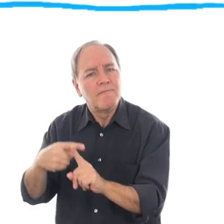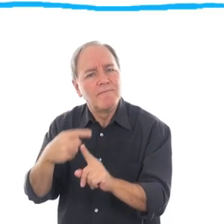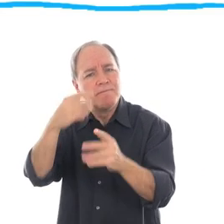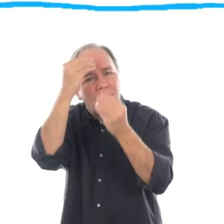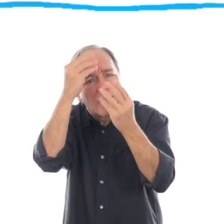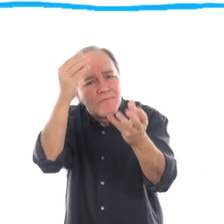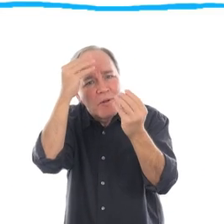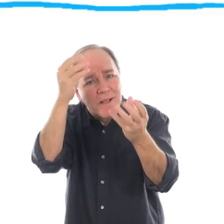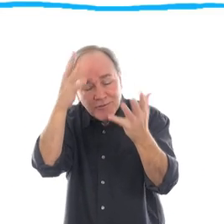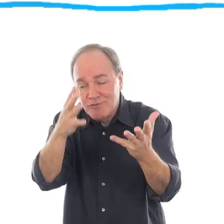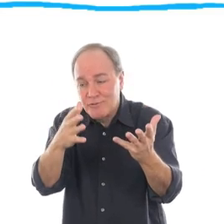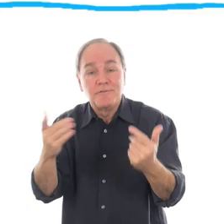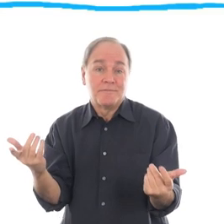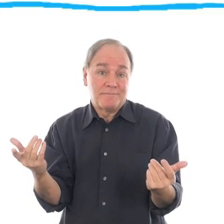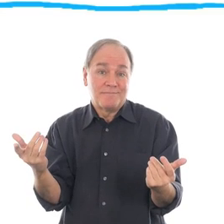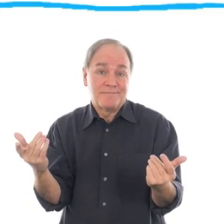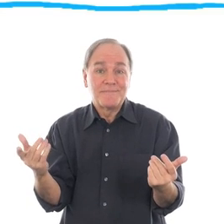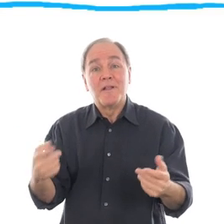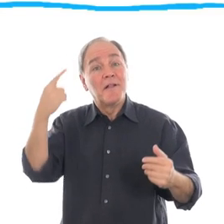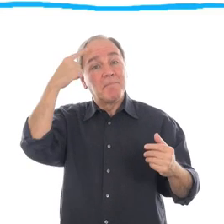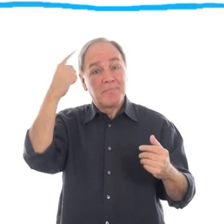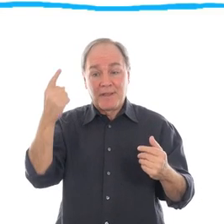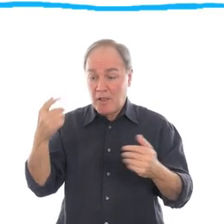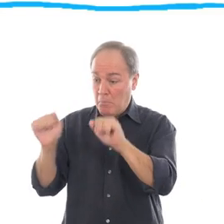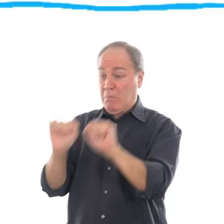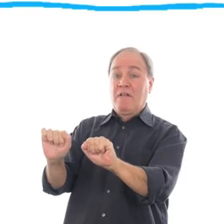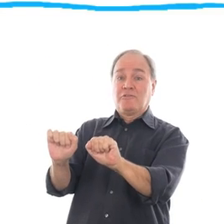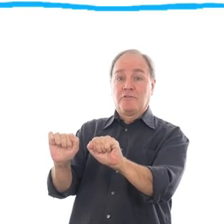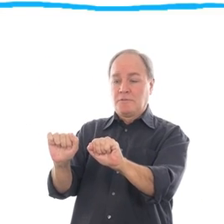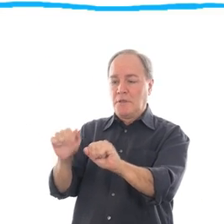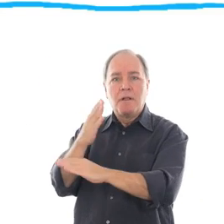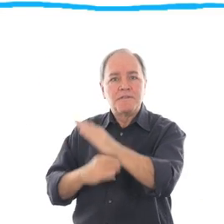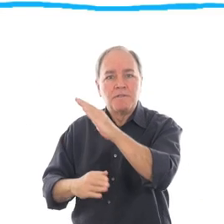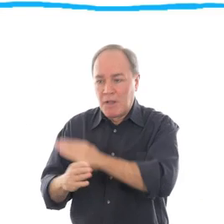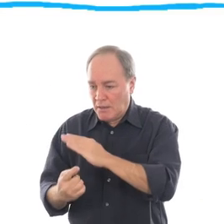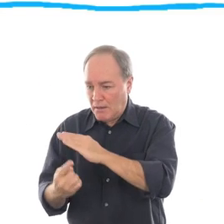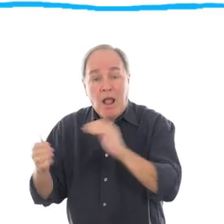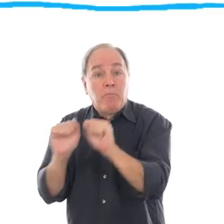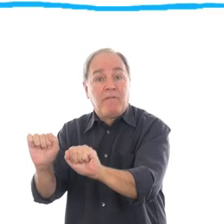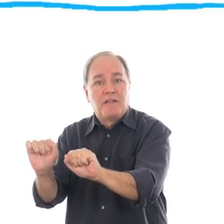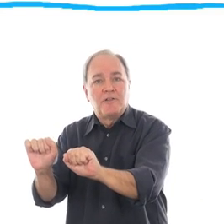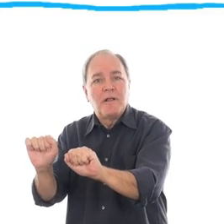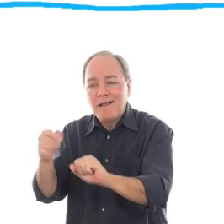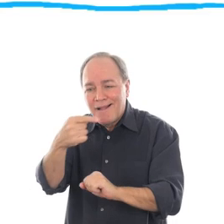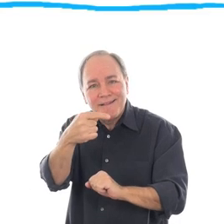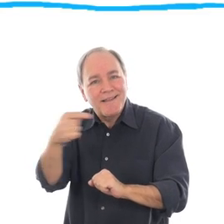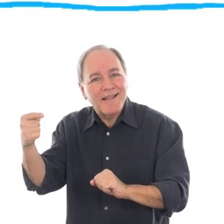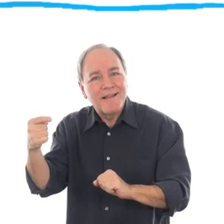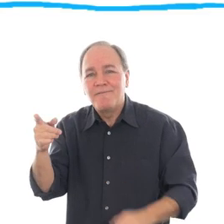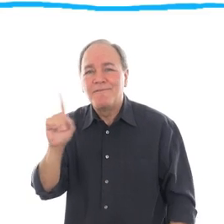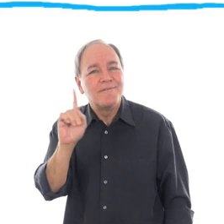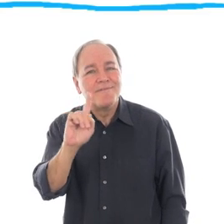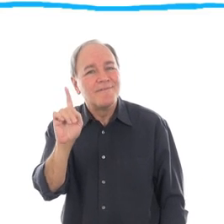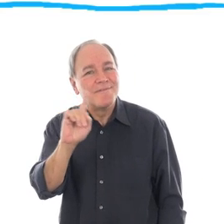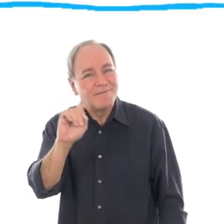And they were the ones who, in fact, were even giving vaccines out in a